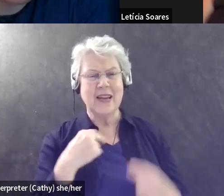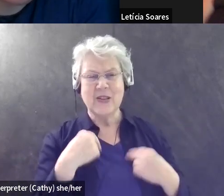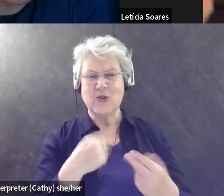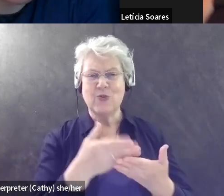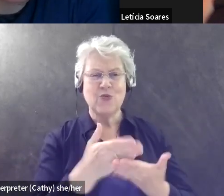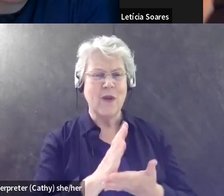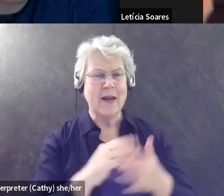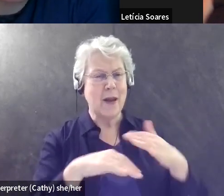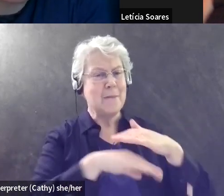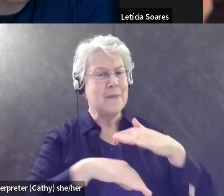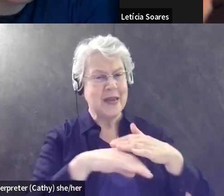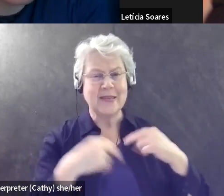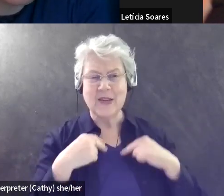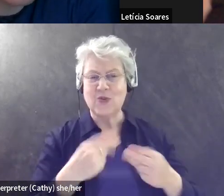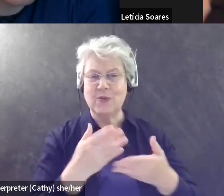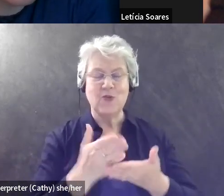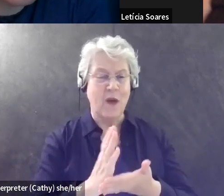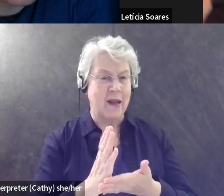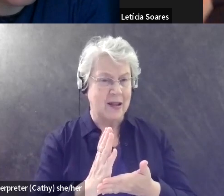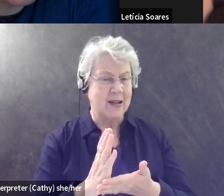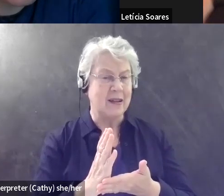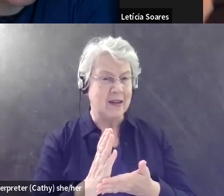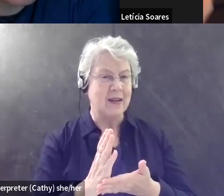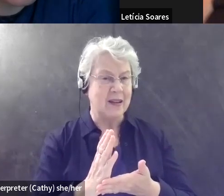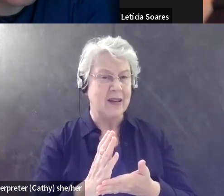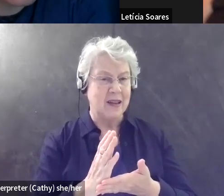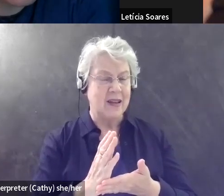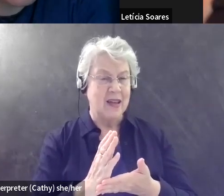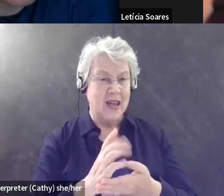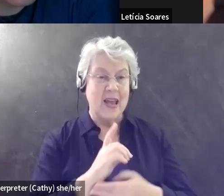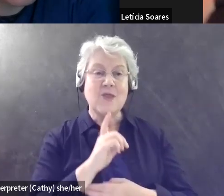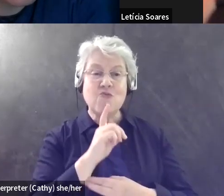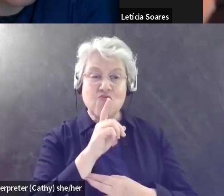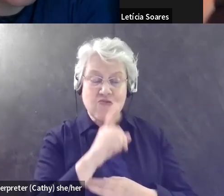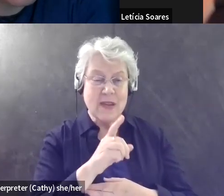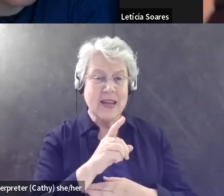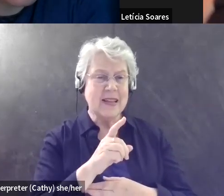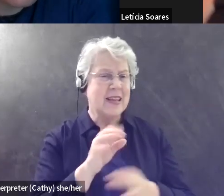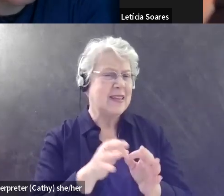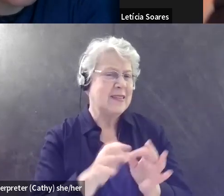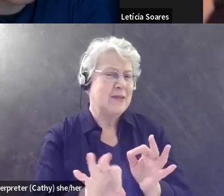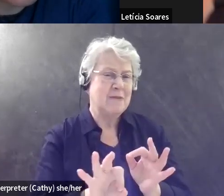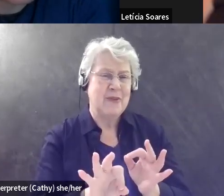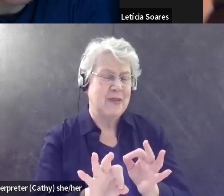basic human right. And I, I think it boils down to something that's just so simple.